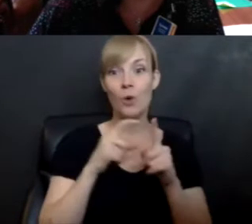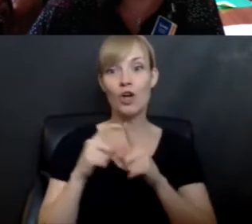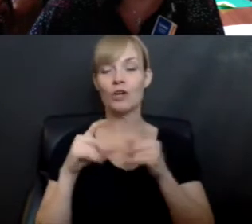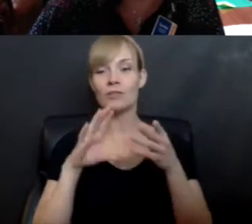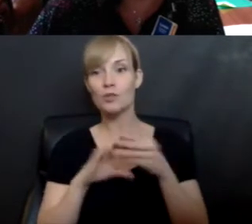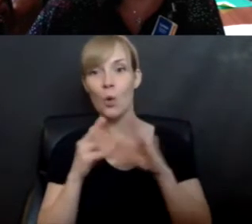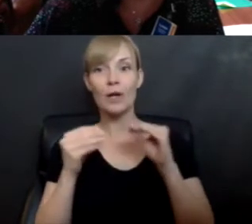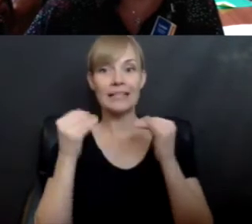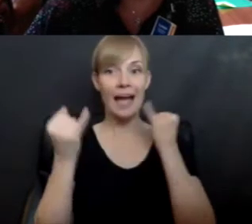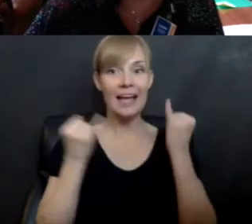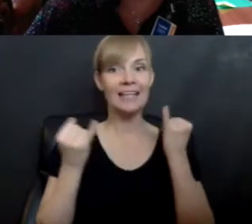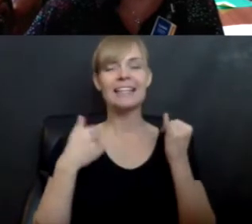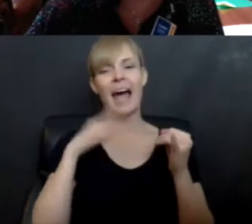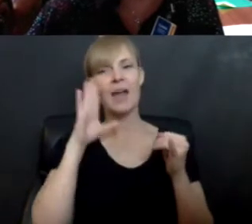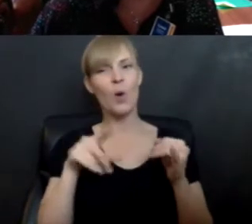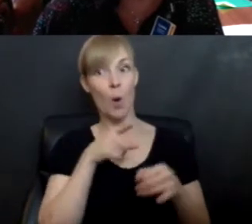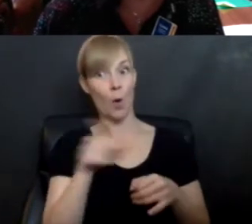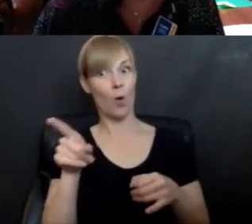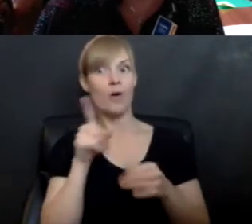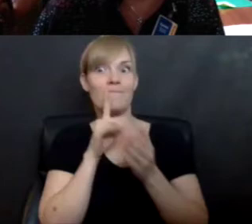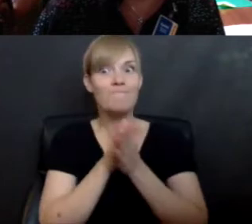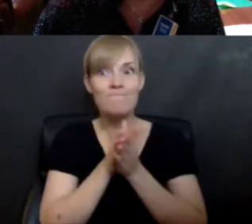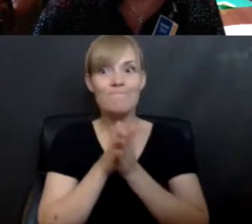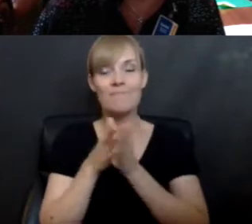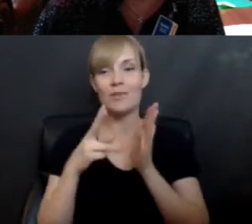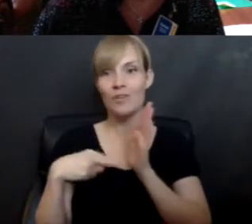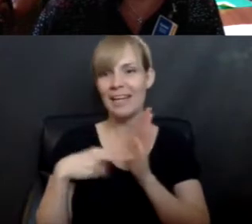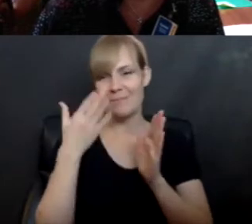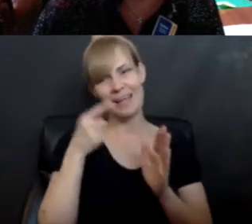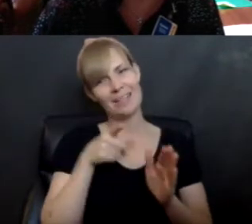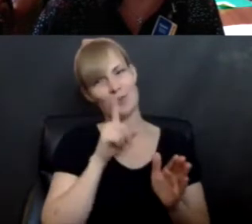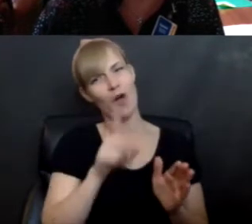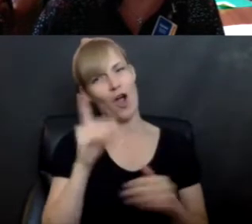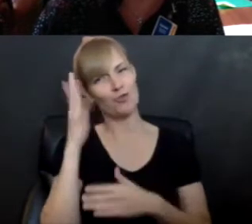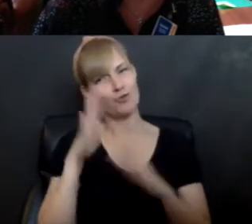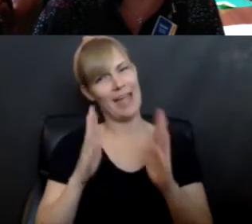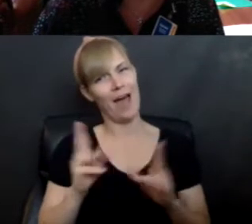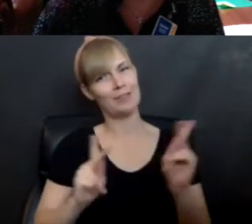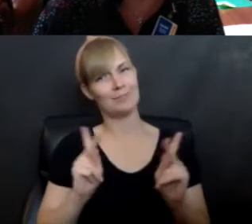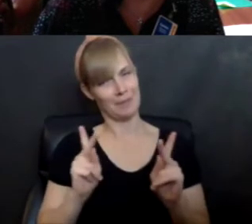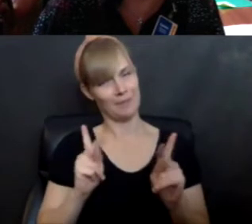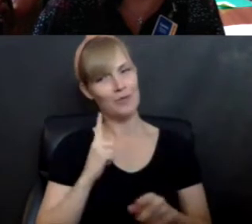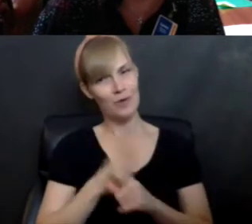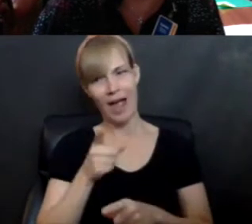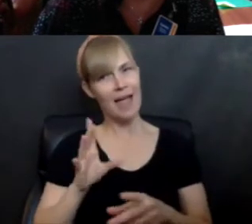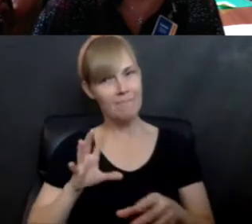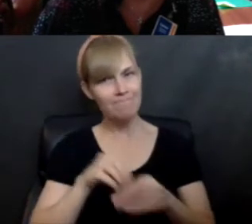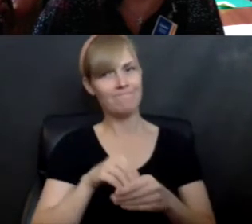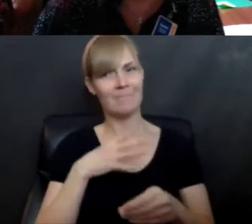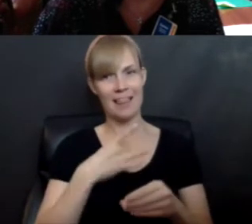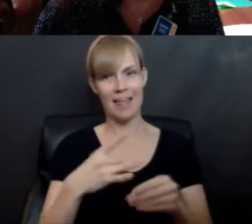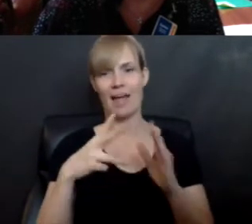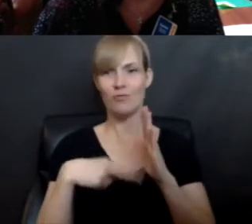know that you friends are story people because you're treehouse people, right? Step into a story. So this is a really